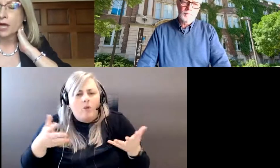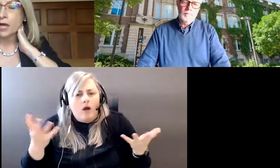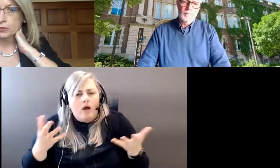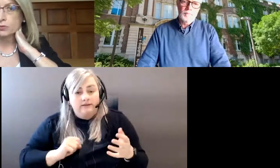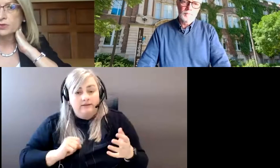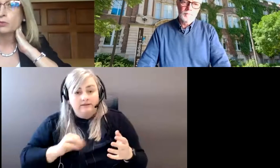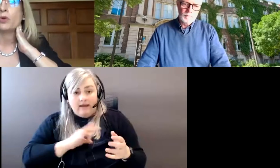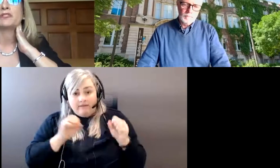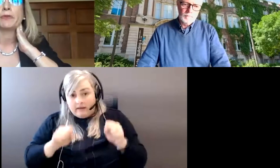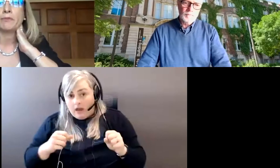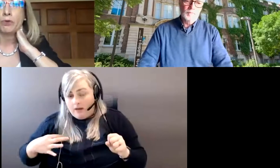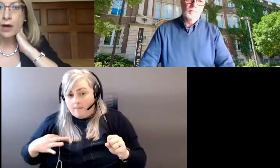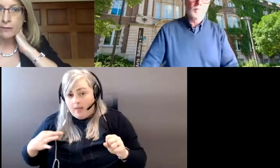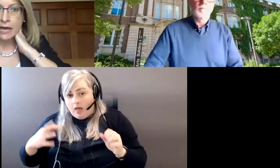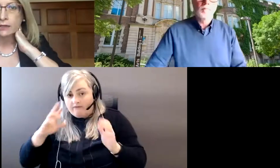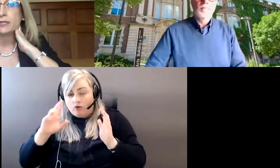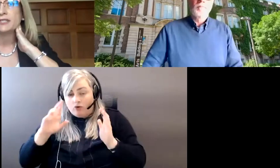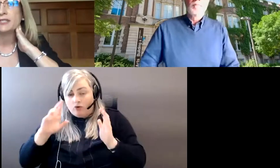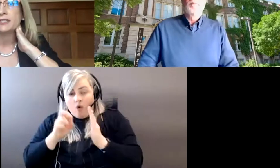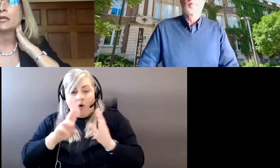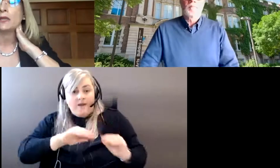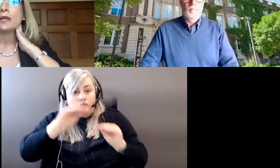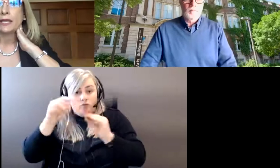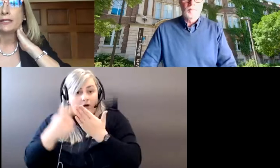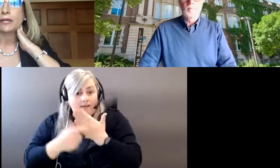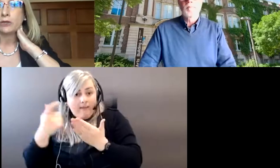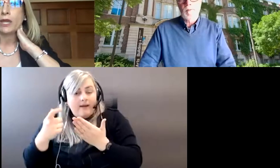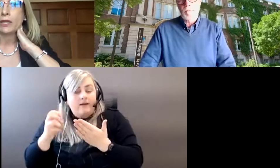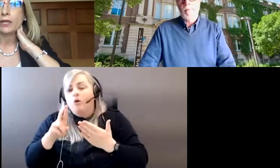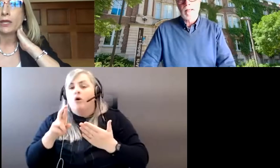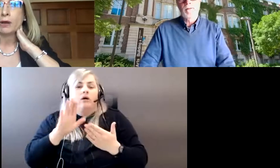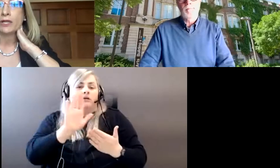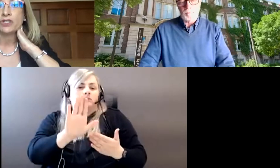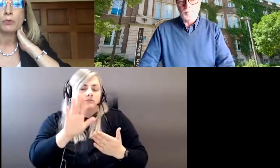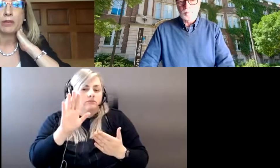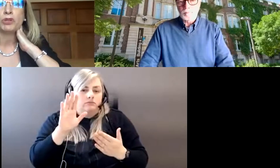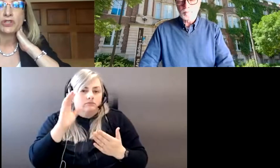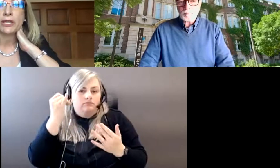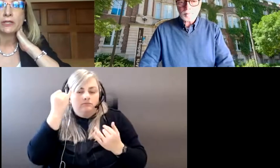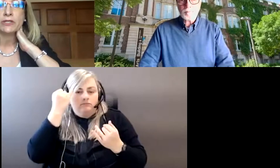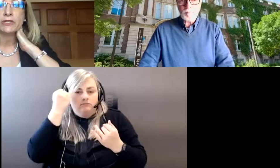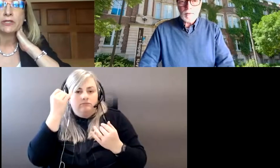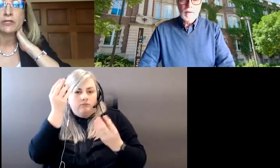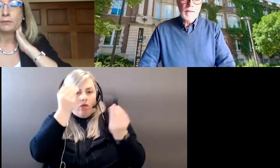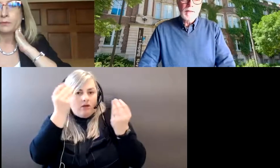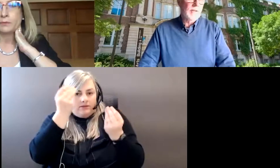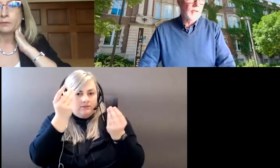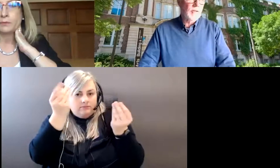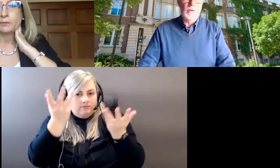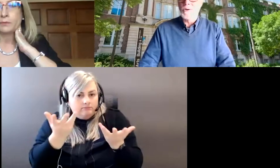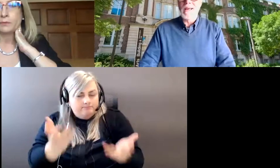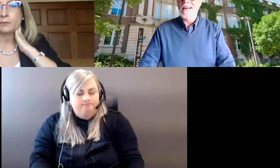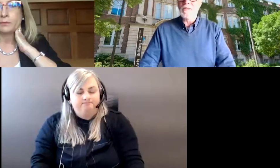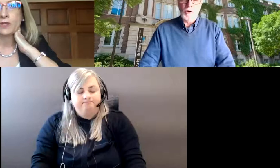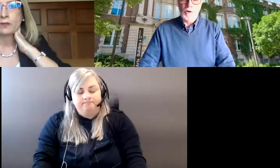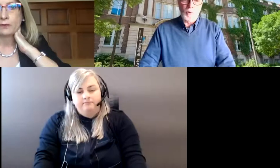to apply for those roles? Will they move automatically? So any insight you can share about that Joe would be appreciated. Yeah. So, so